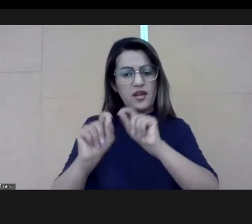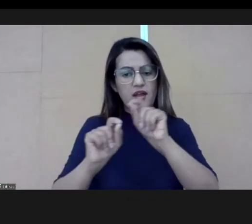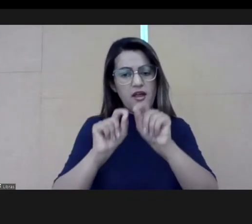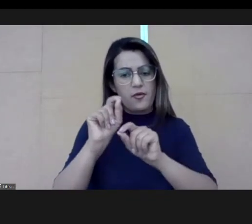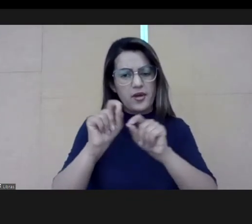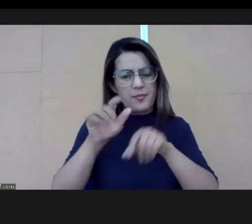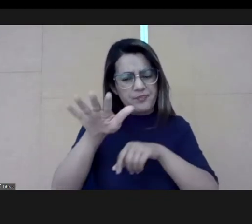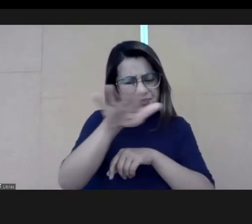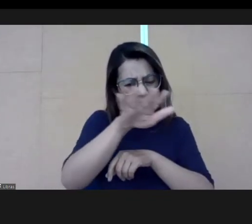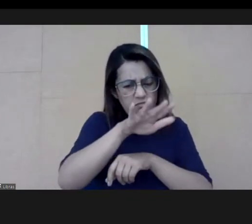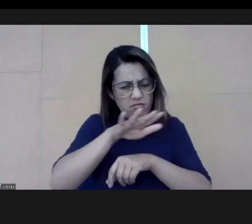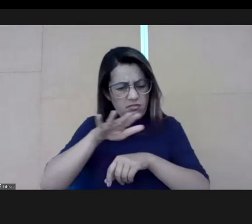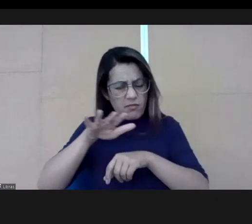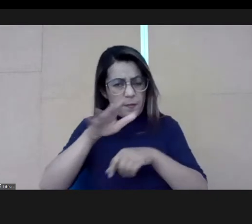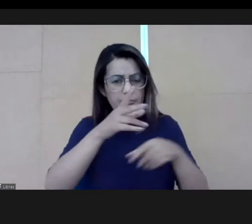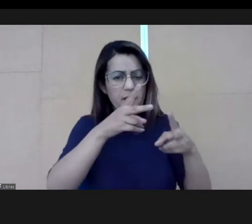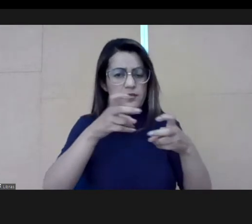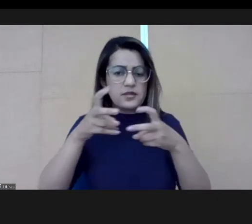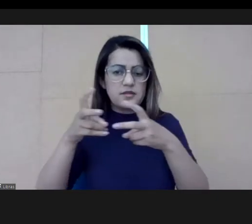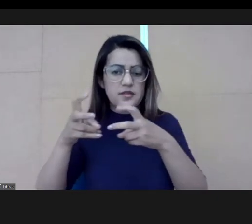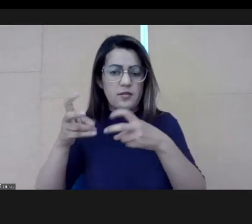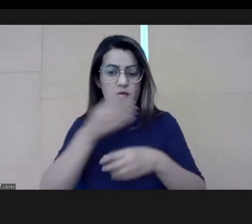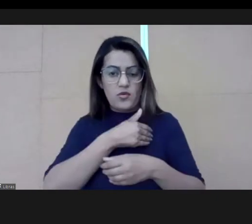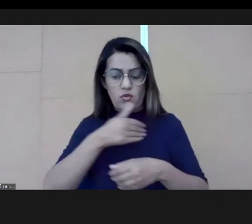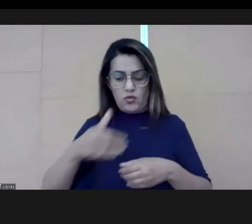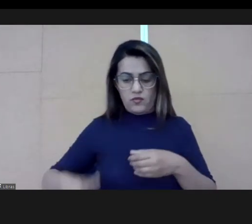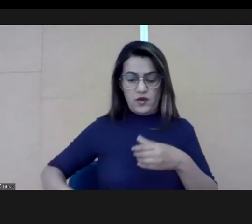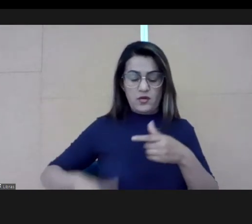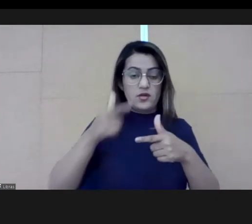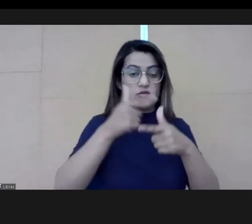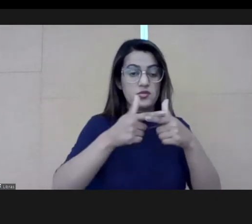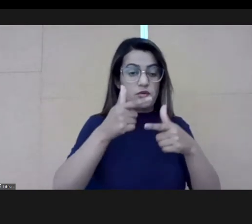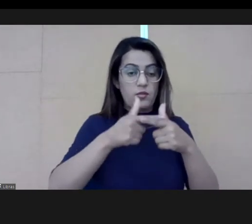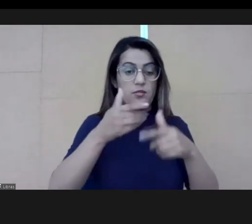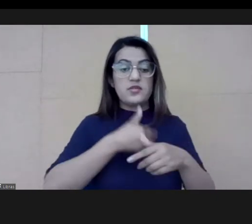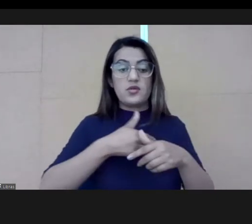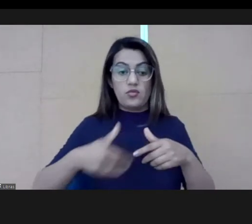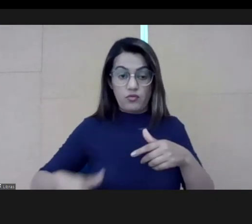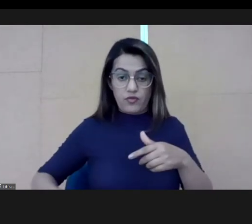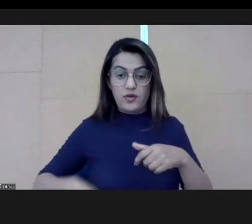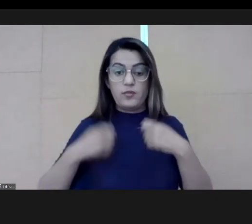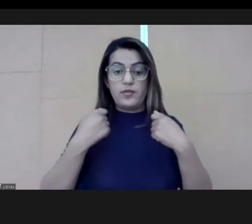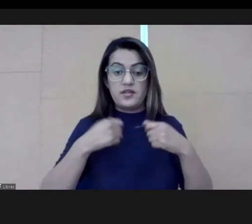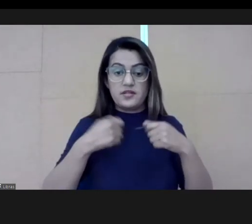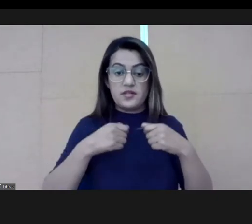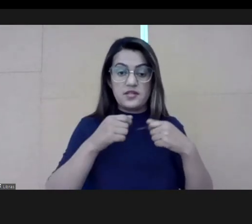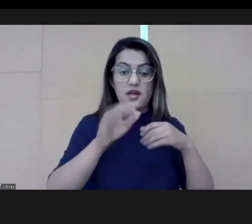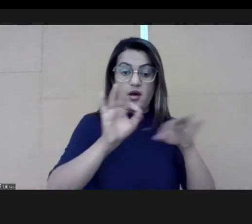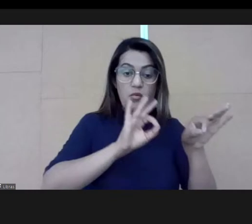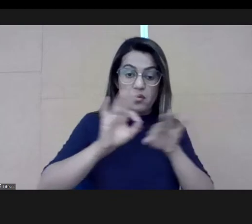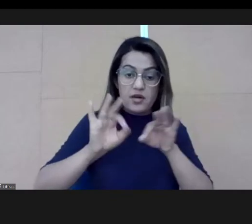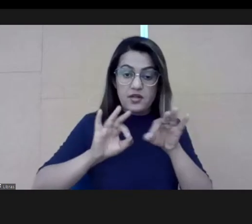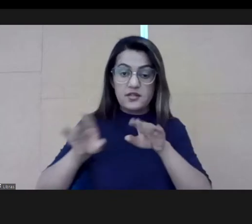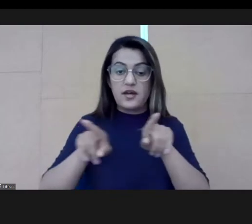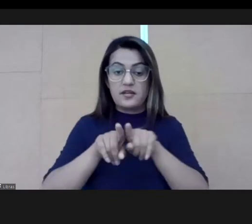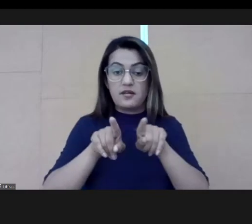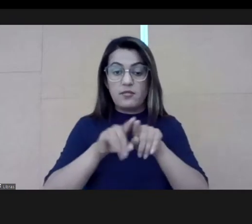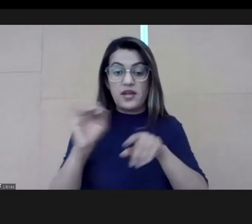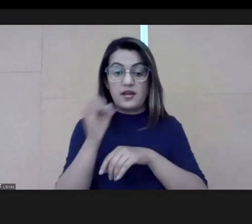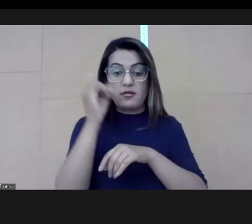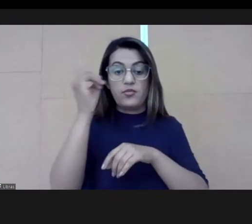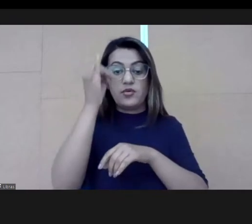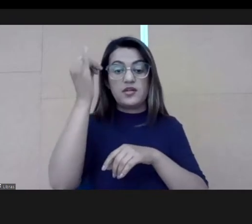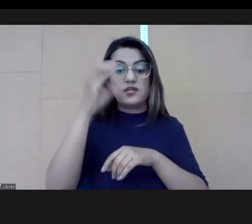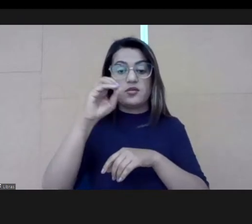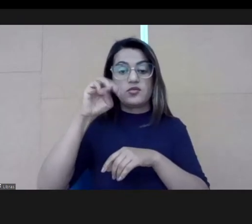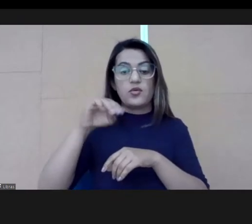central agenda that permits all the government and all the public problems that the government has, how to